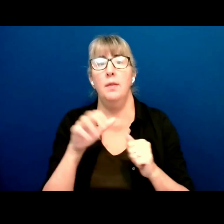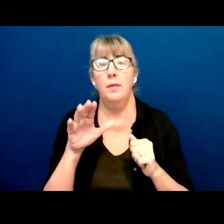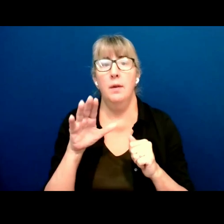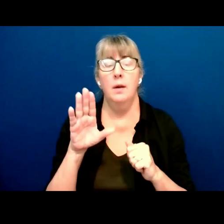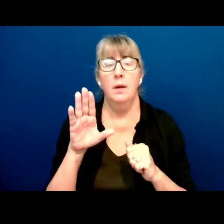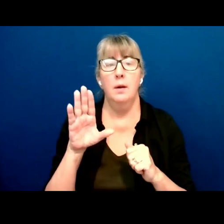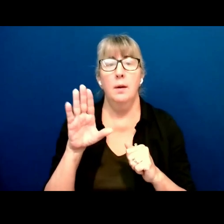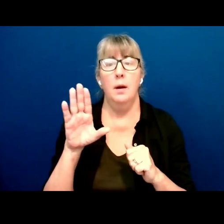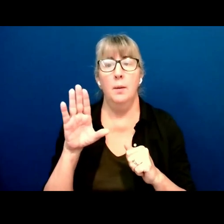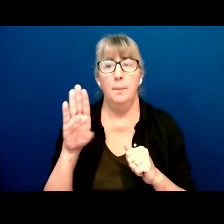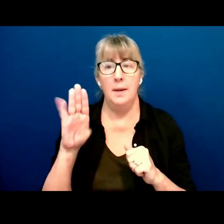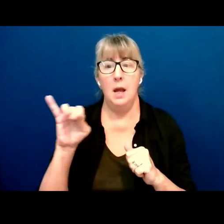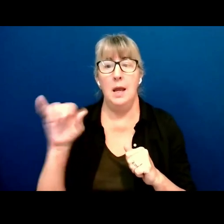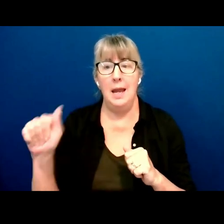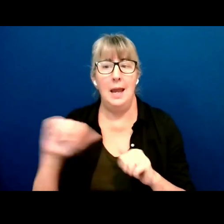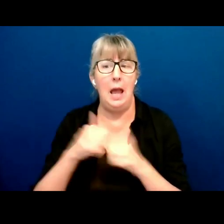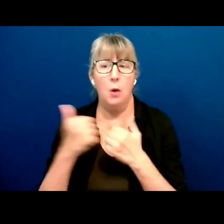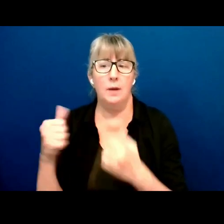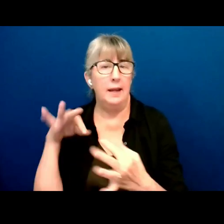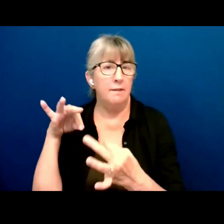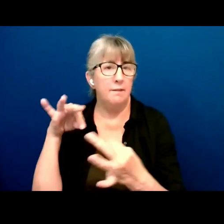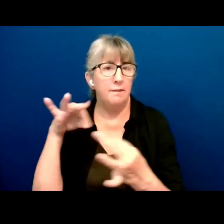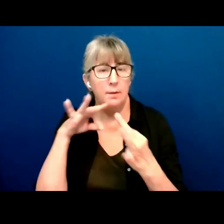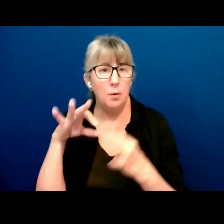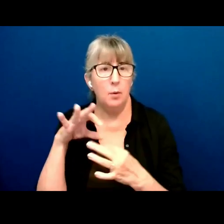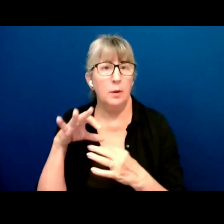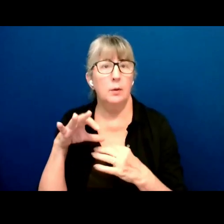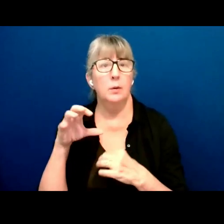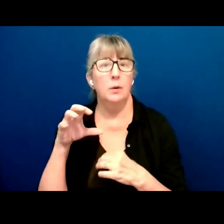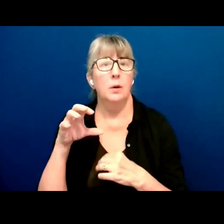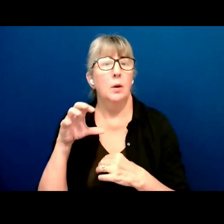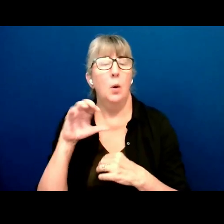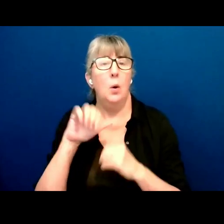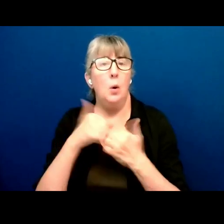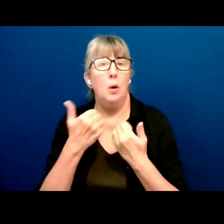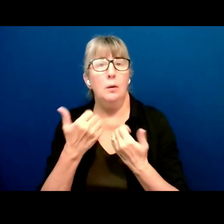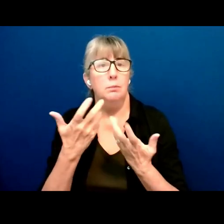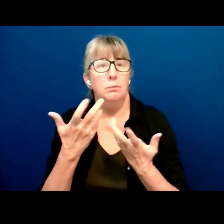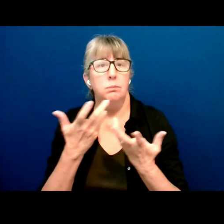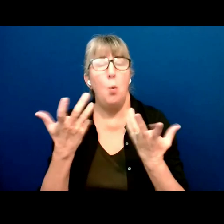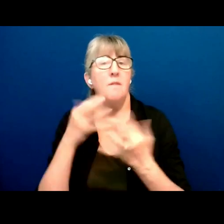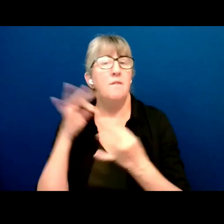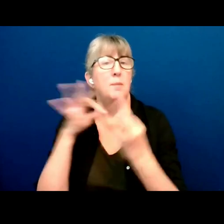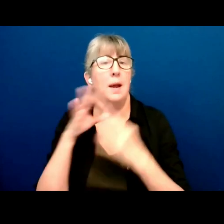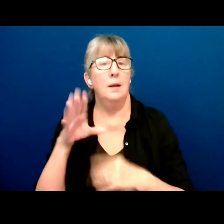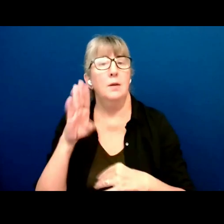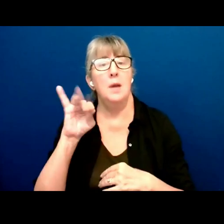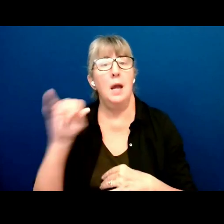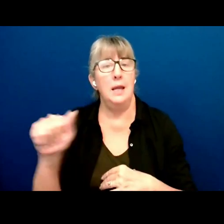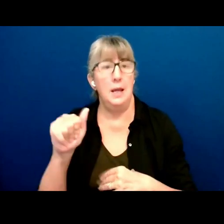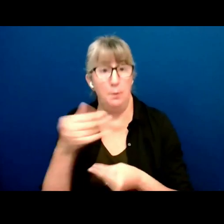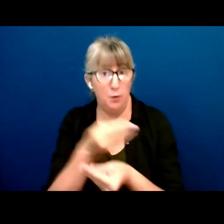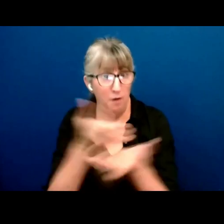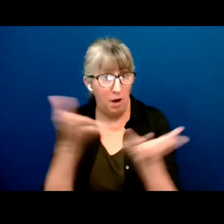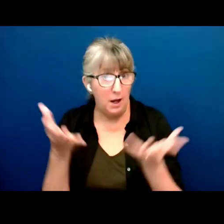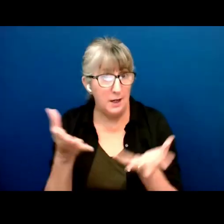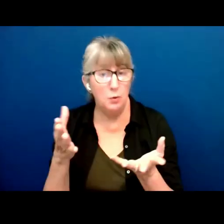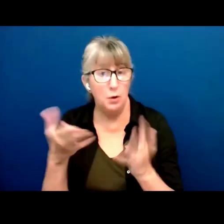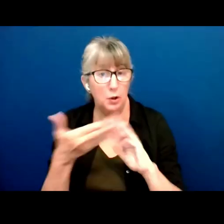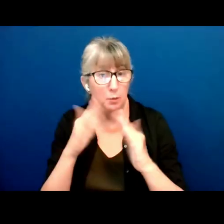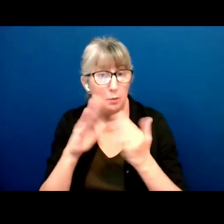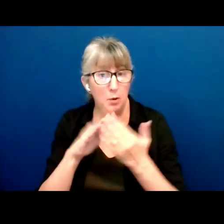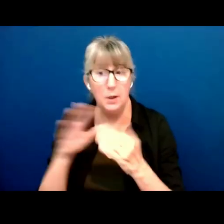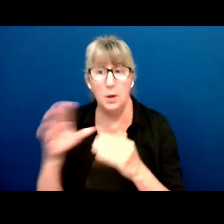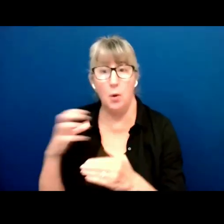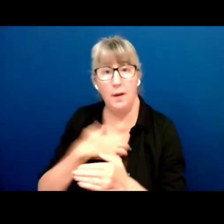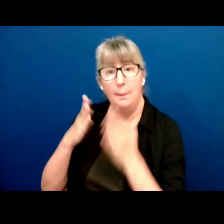get feedback or updates on the complaint that they filed? What kind of feedback does BIA provide to the community or complainant throughout that process?